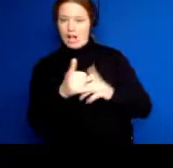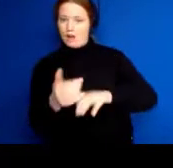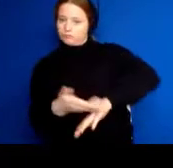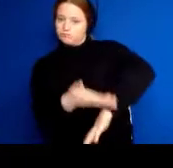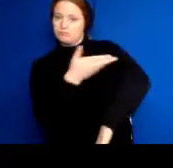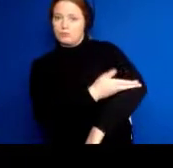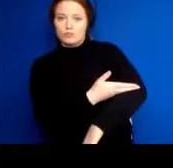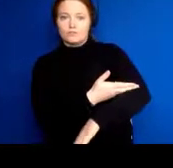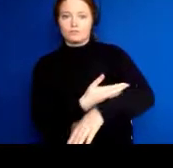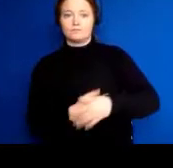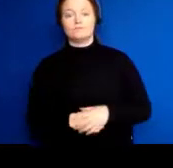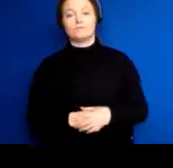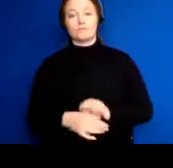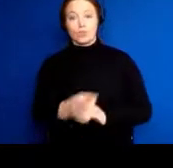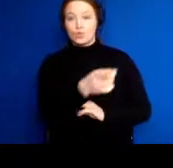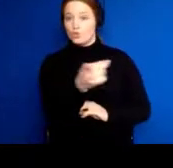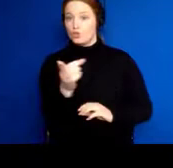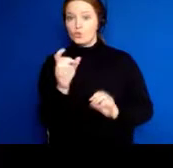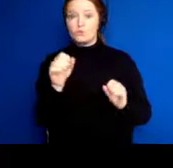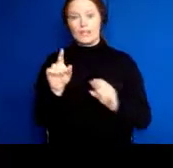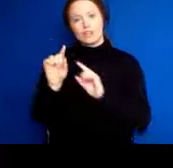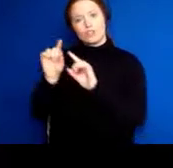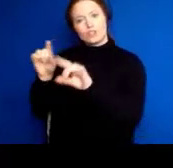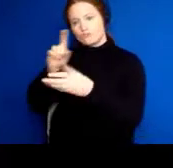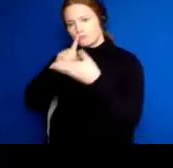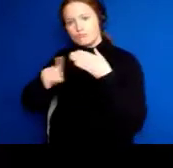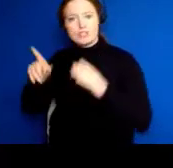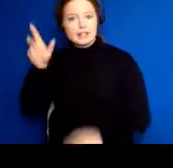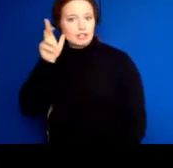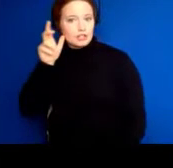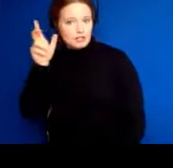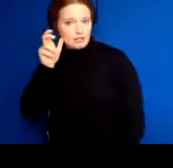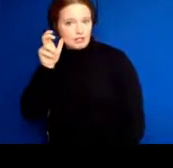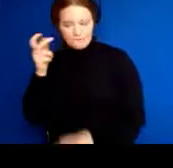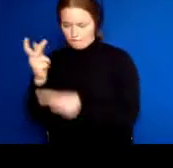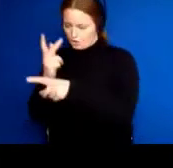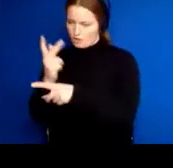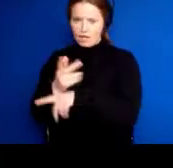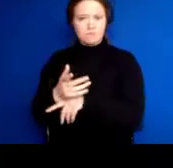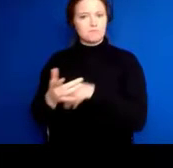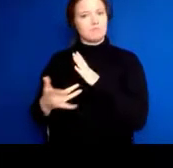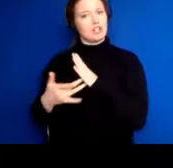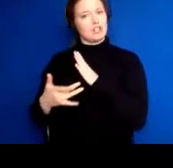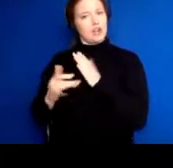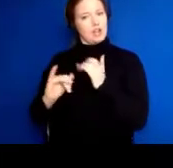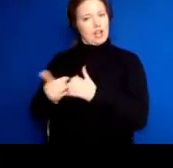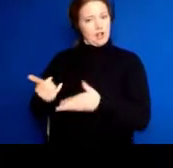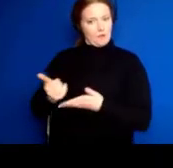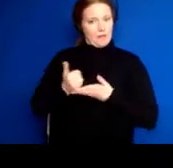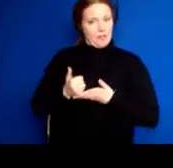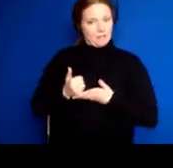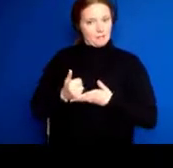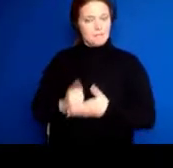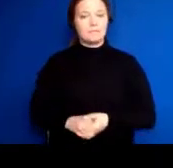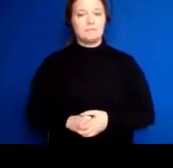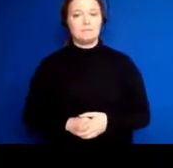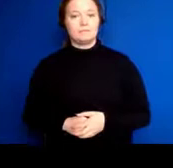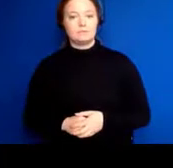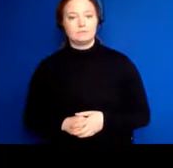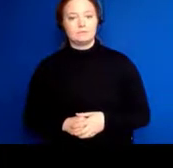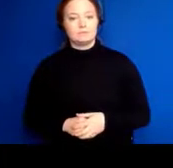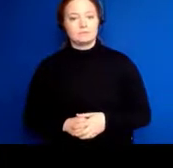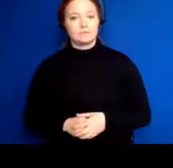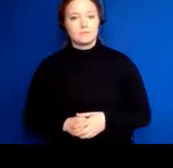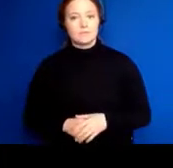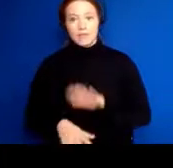Have your hearing checked. Find out what your options are for technology. Find the places where you can go